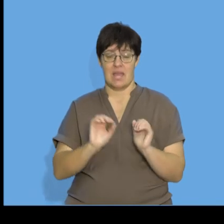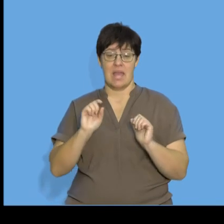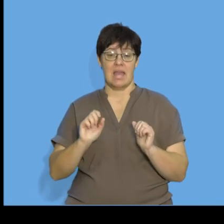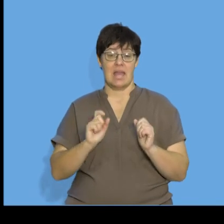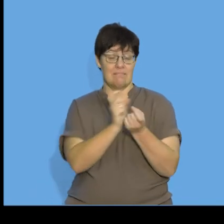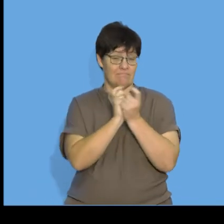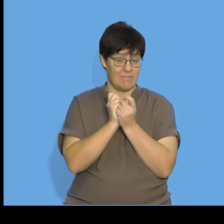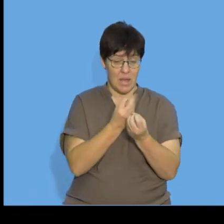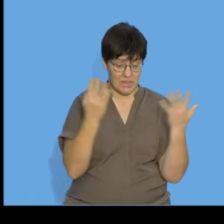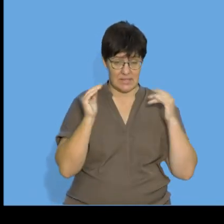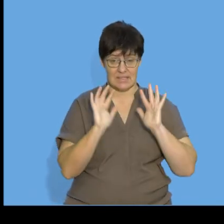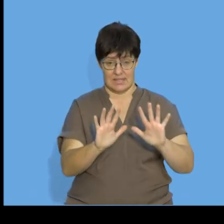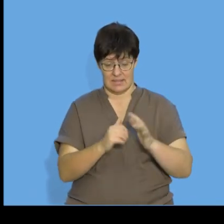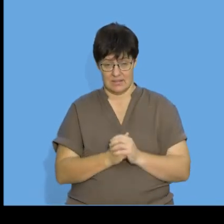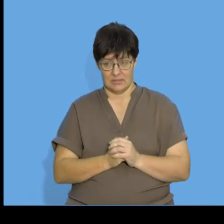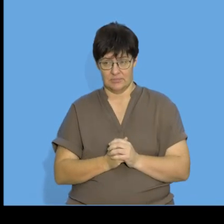there are 10 games